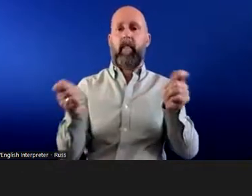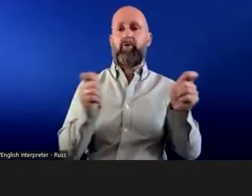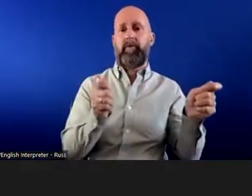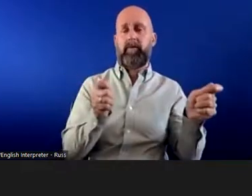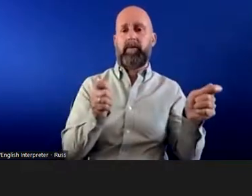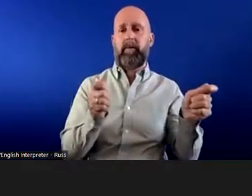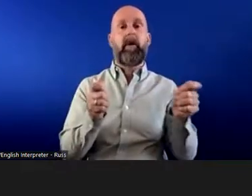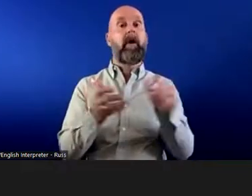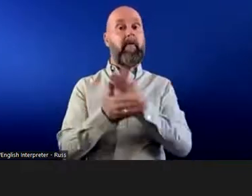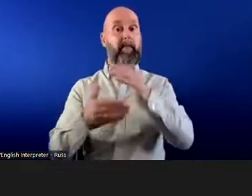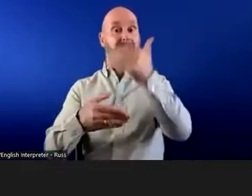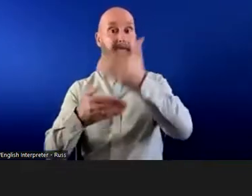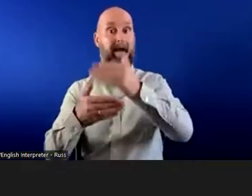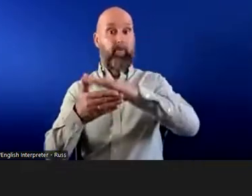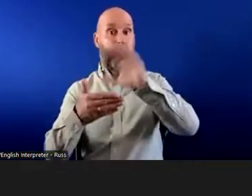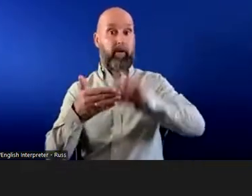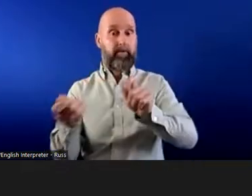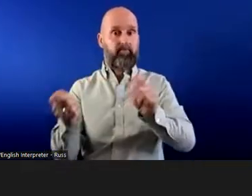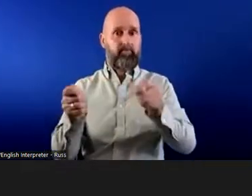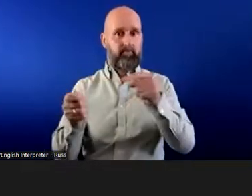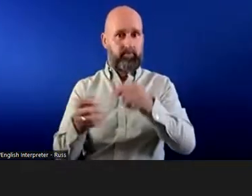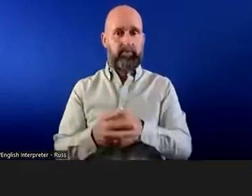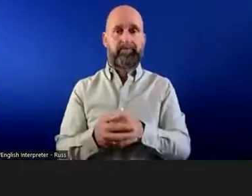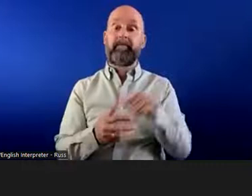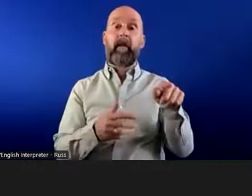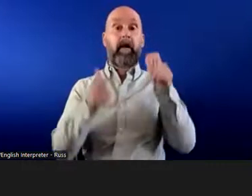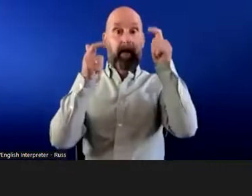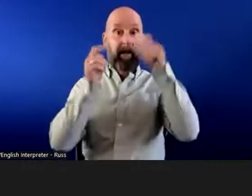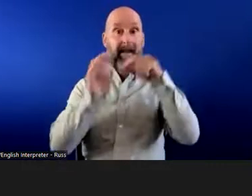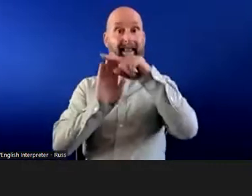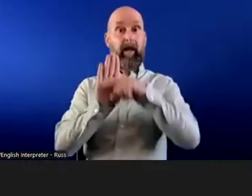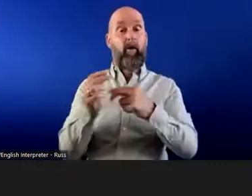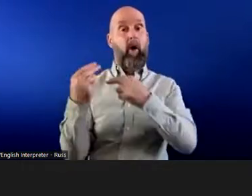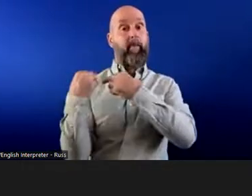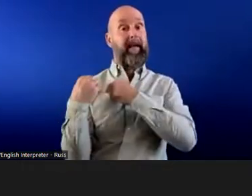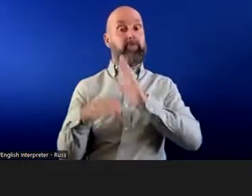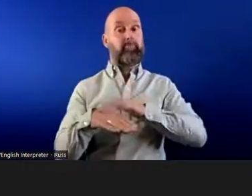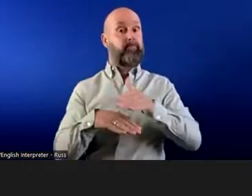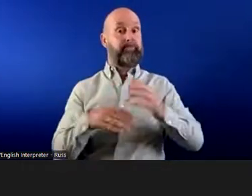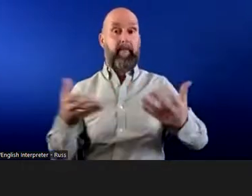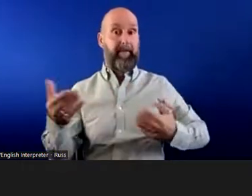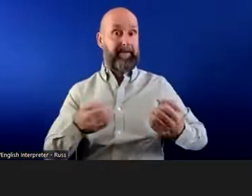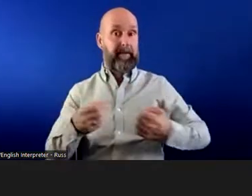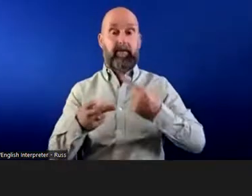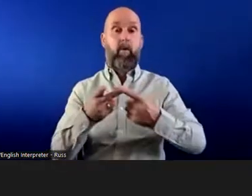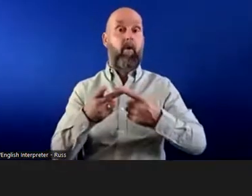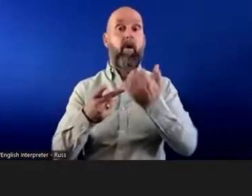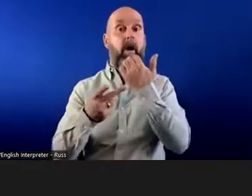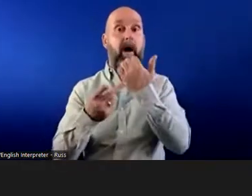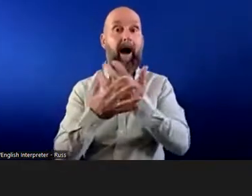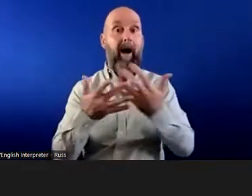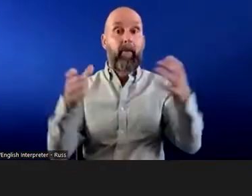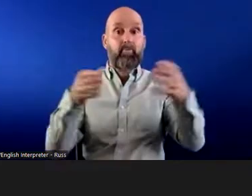about overcoming barriers. And these legal obligations apply regardless of the businesses or the employer's size. They do, of course,